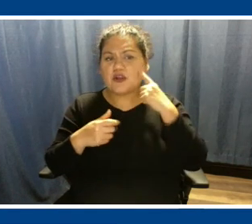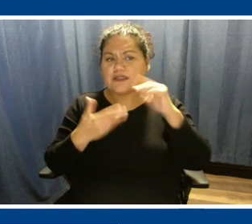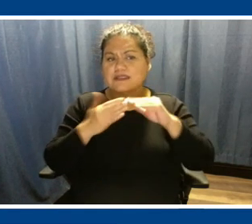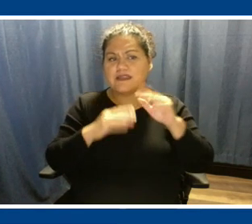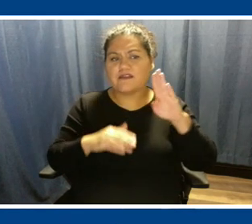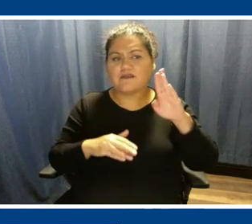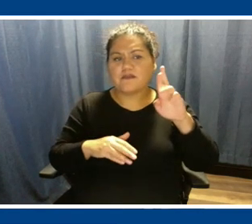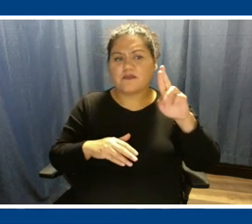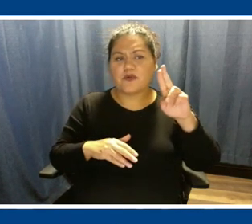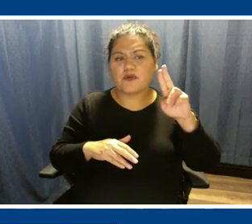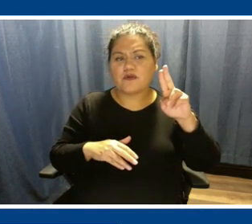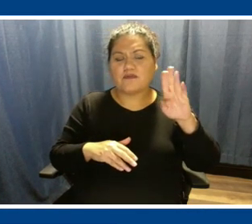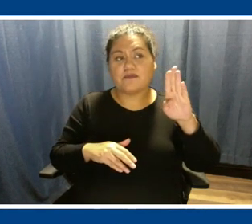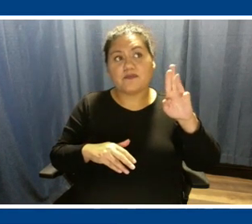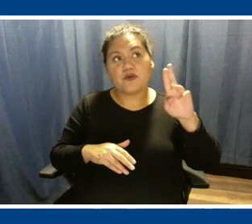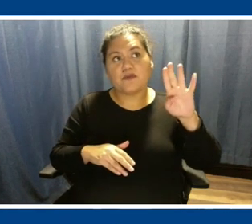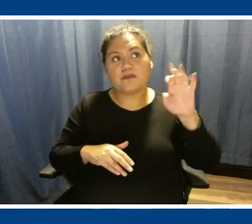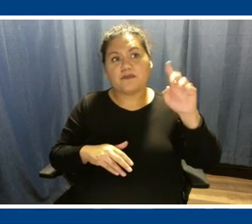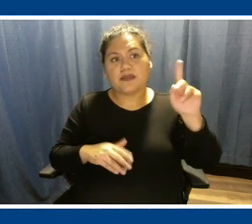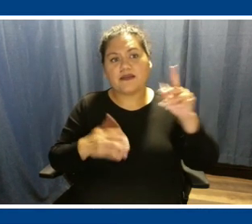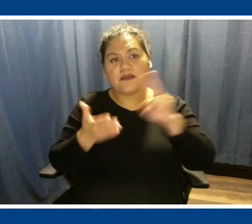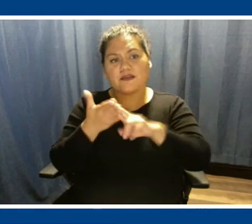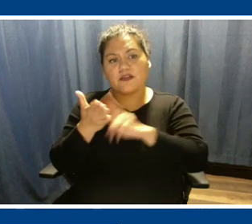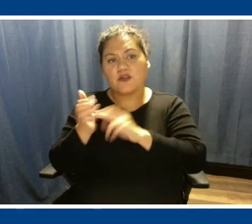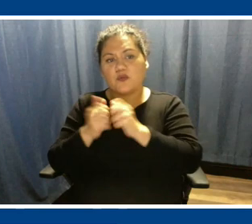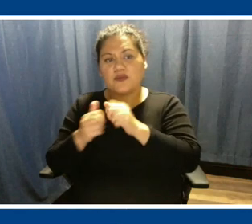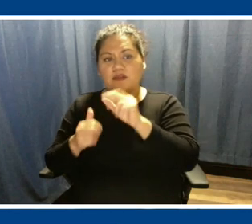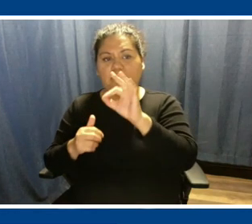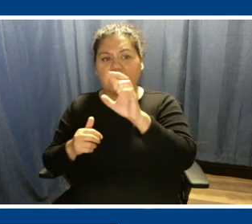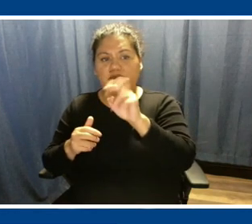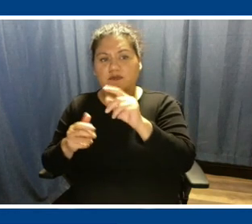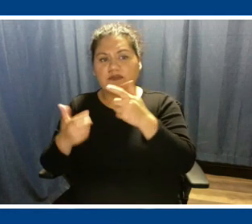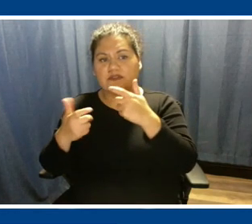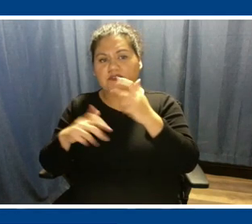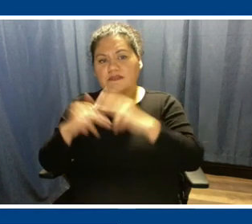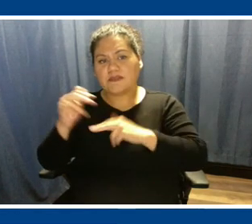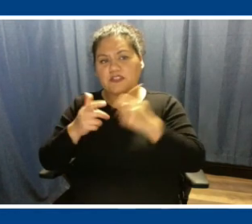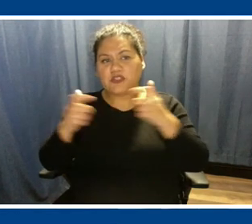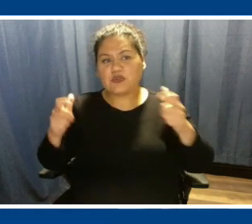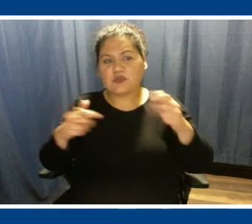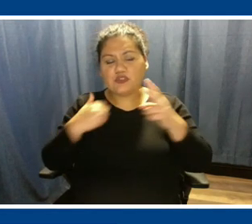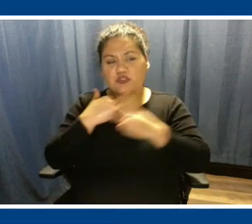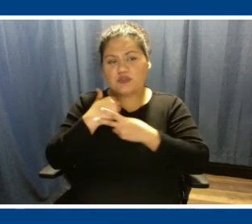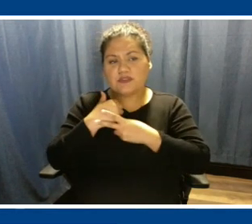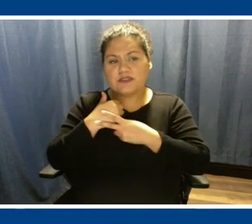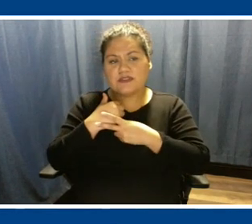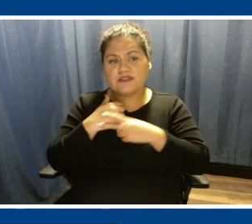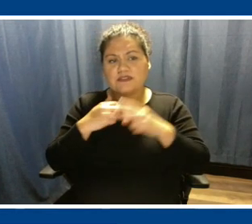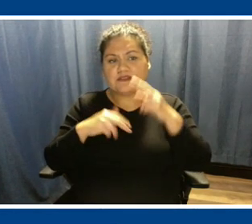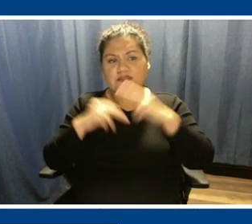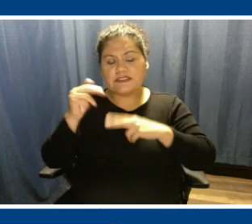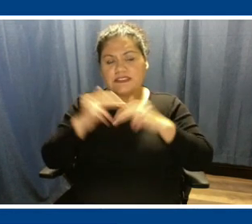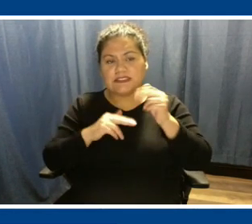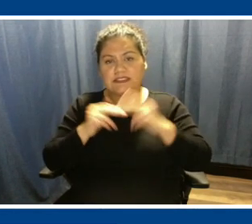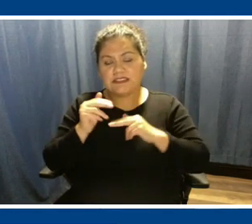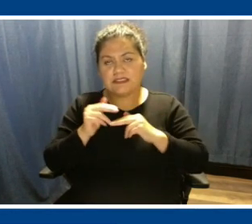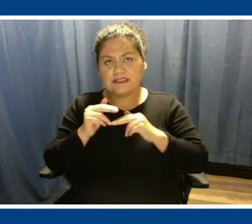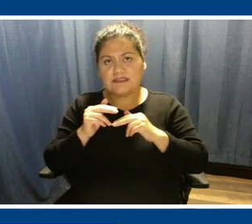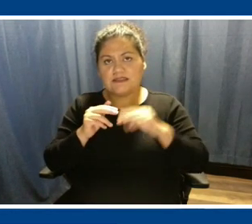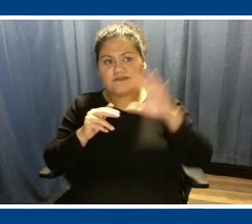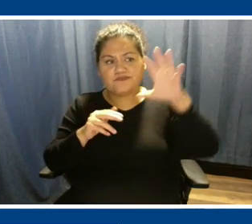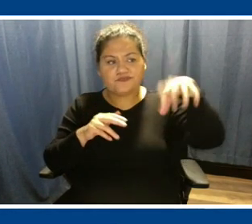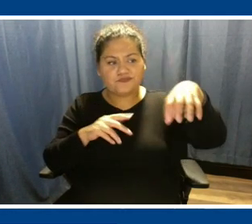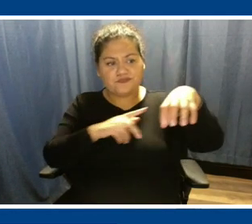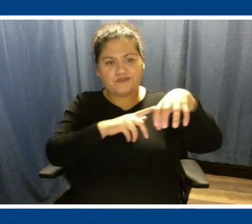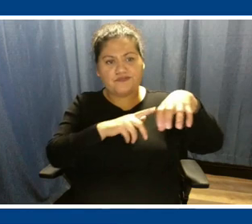a firm to build a huge storage facility that's allows